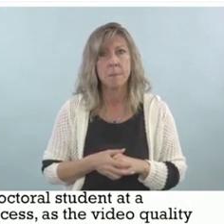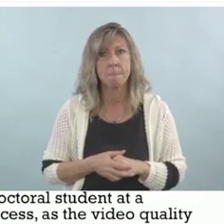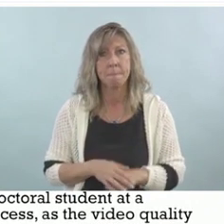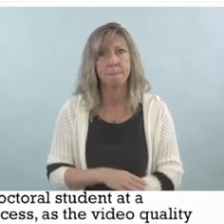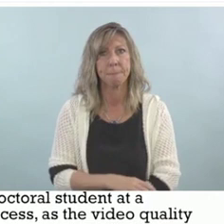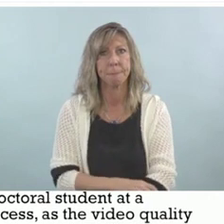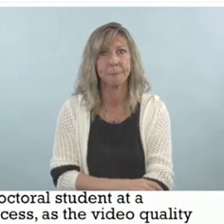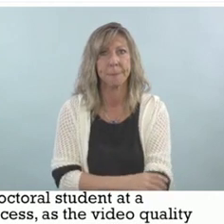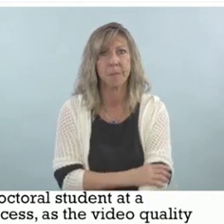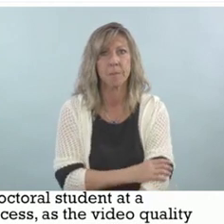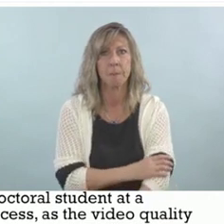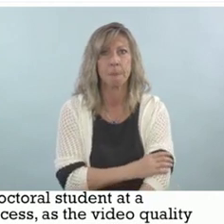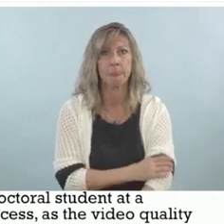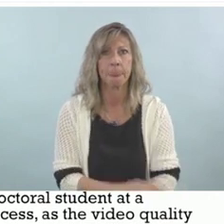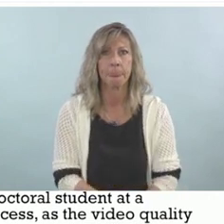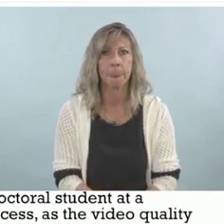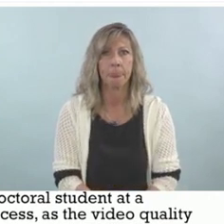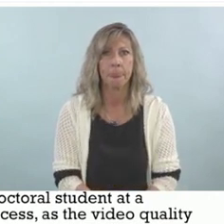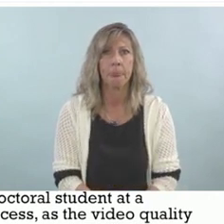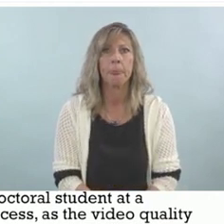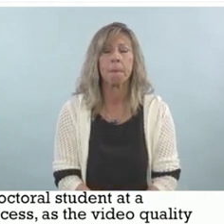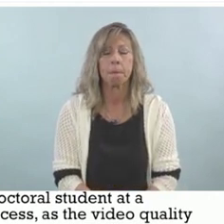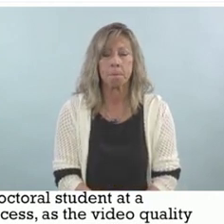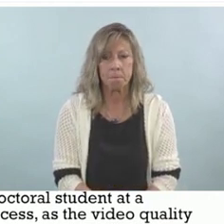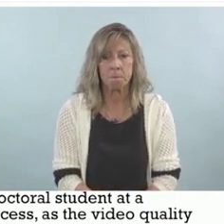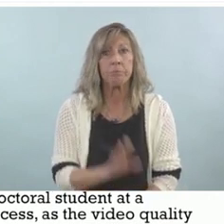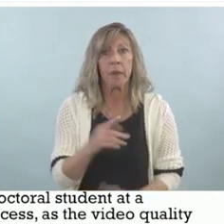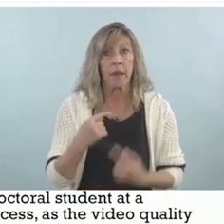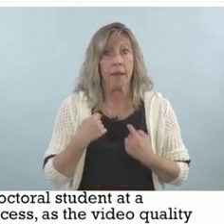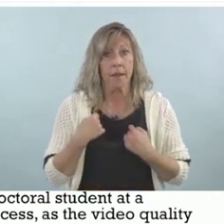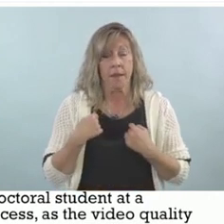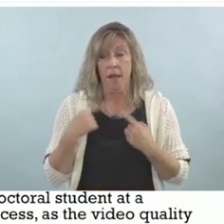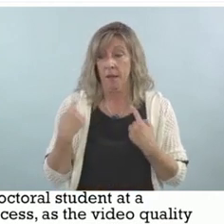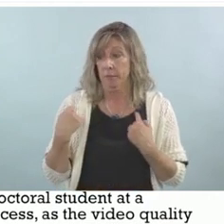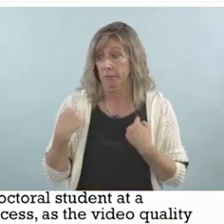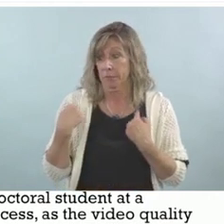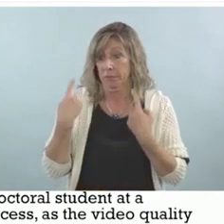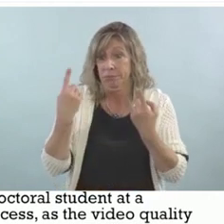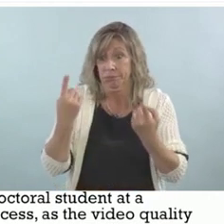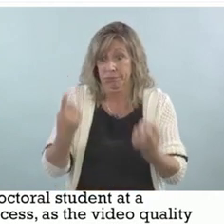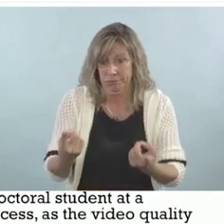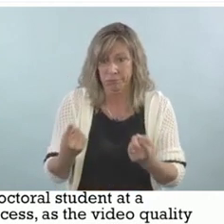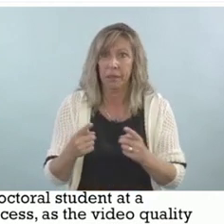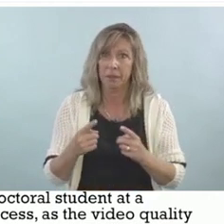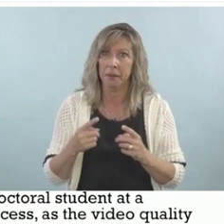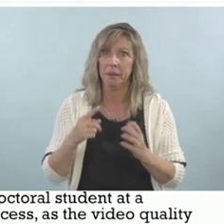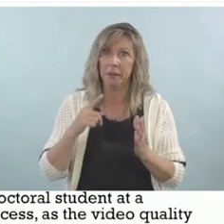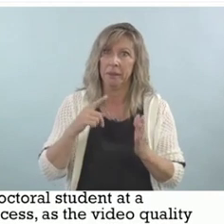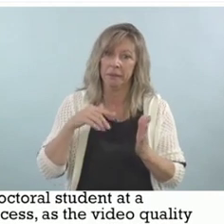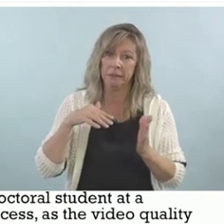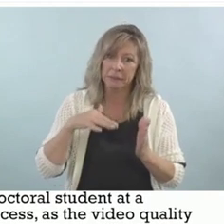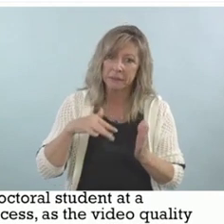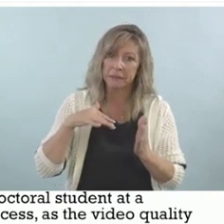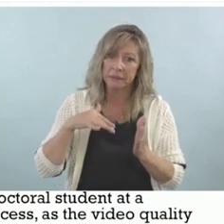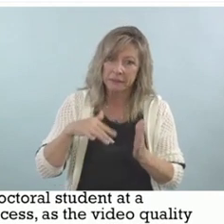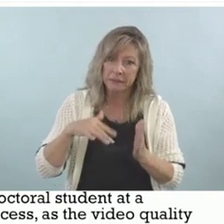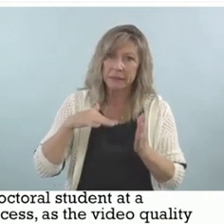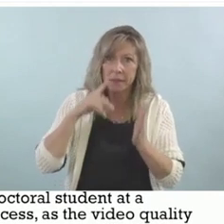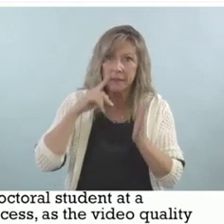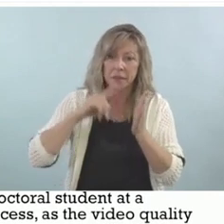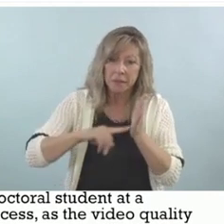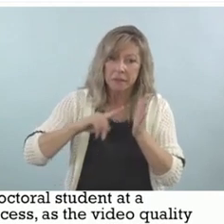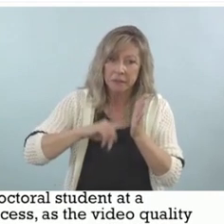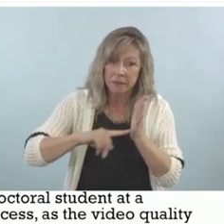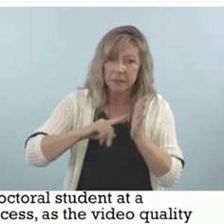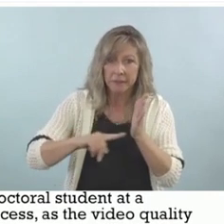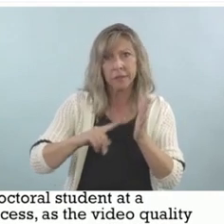So it's been a few years since I started this study, and it took me a long time to get it completed,